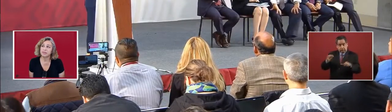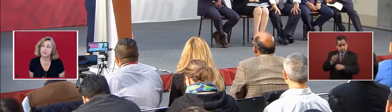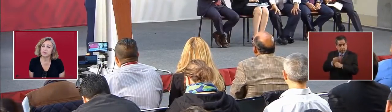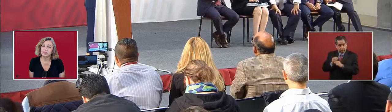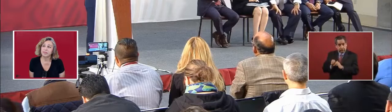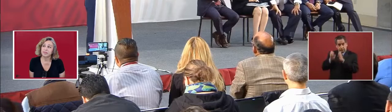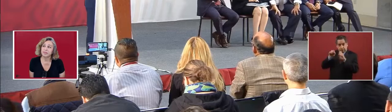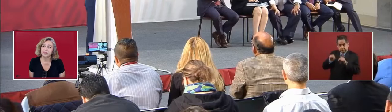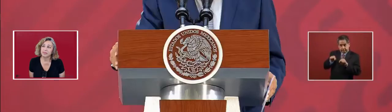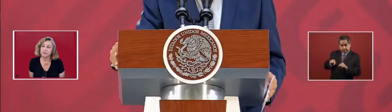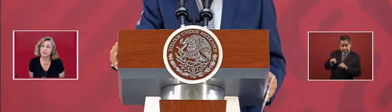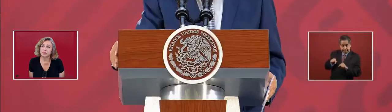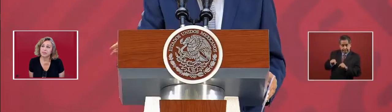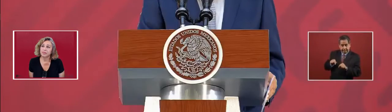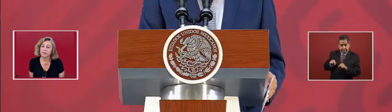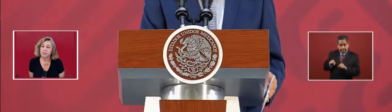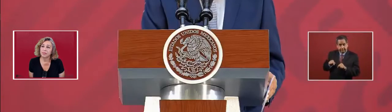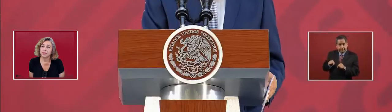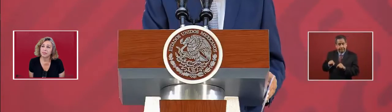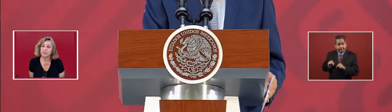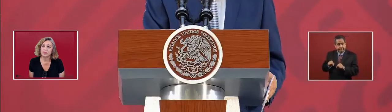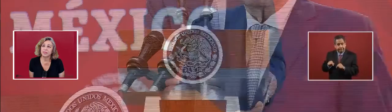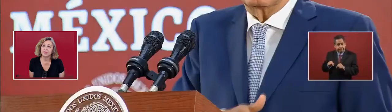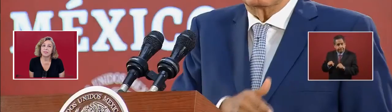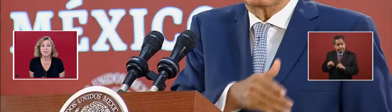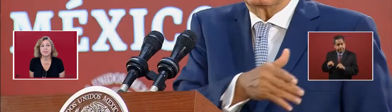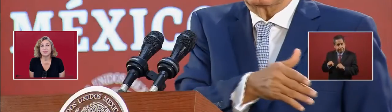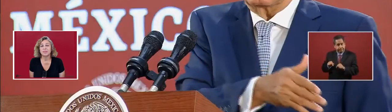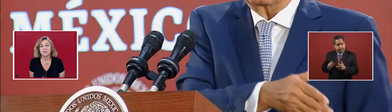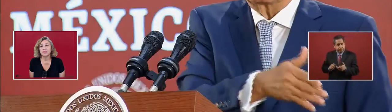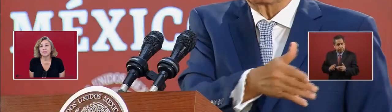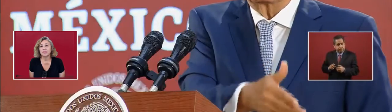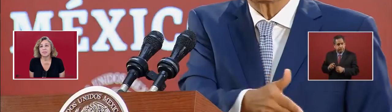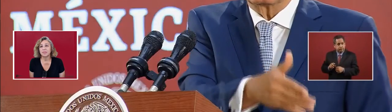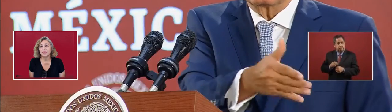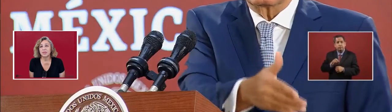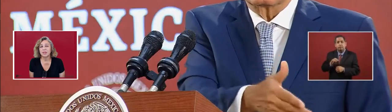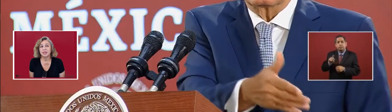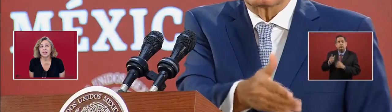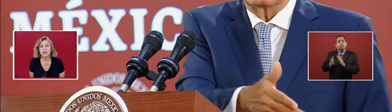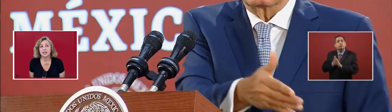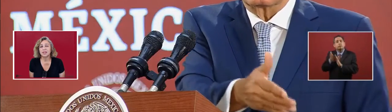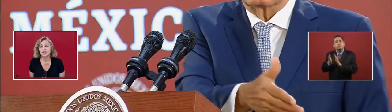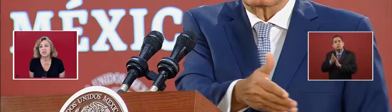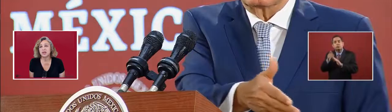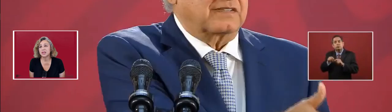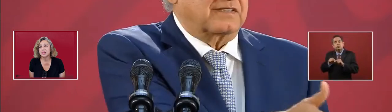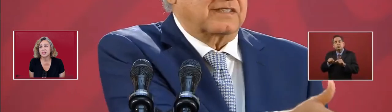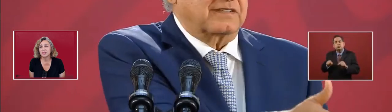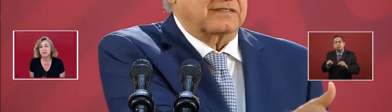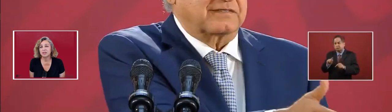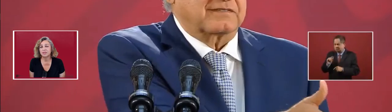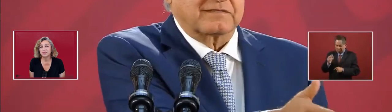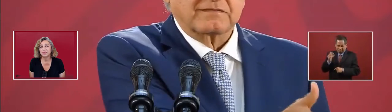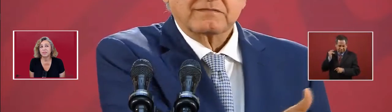they had constructed,